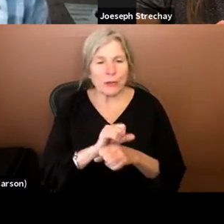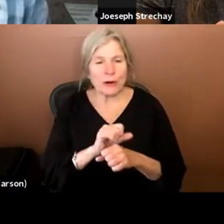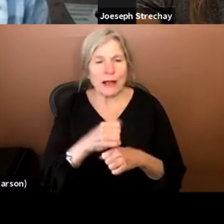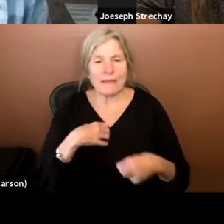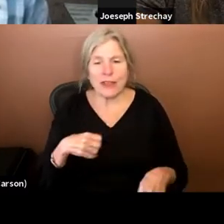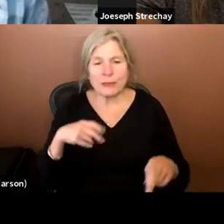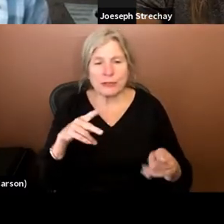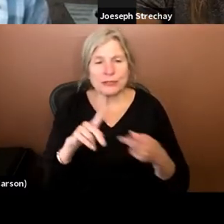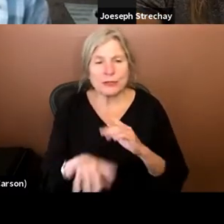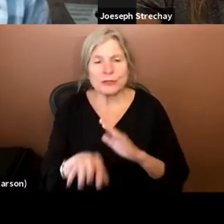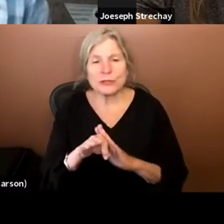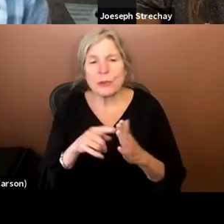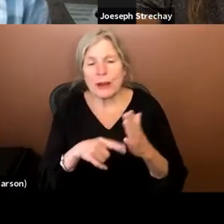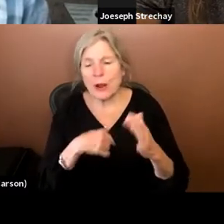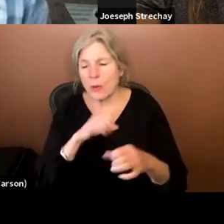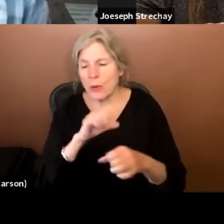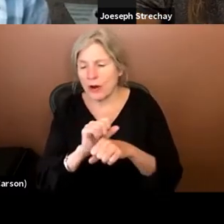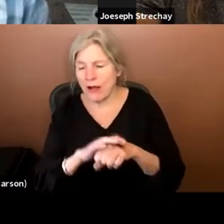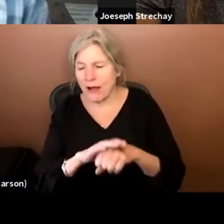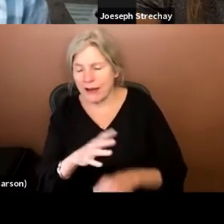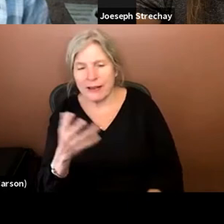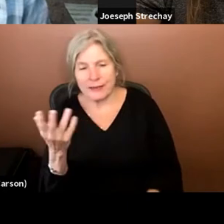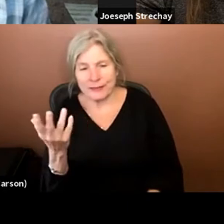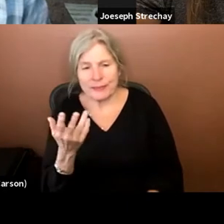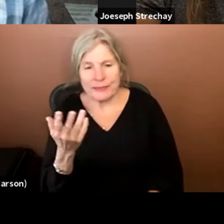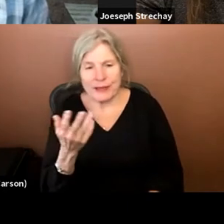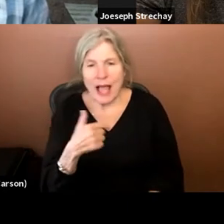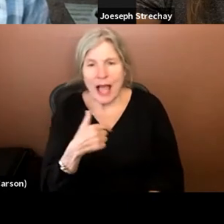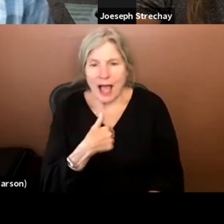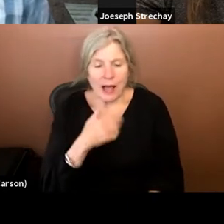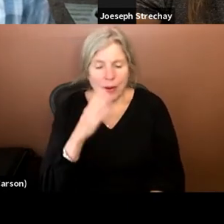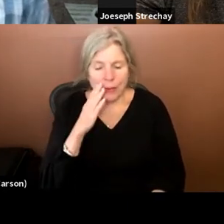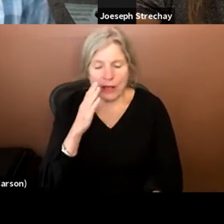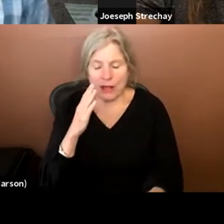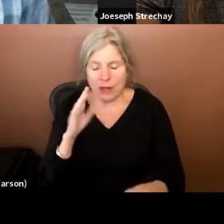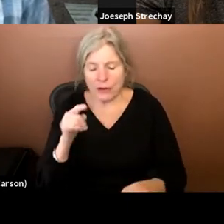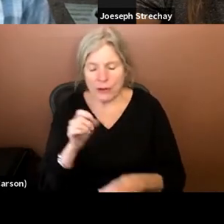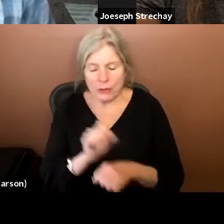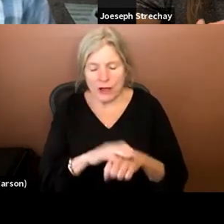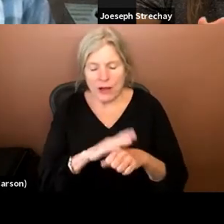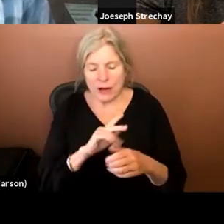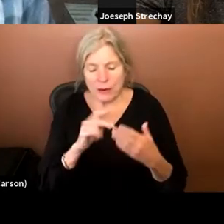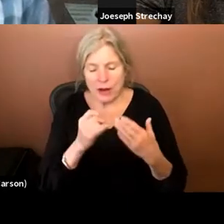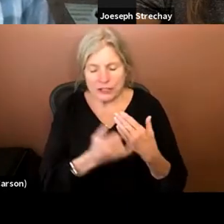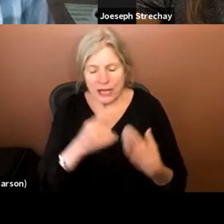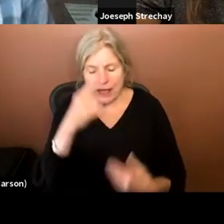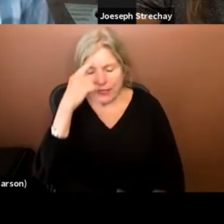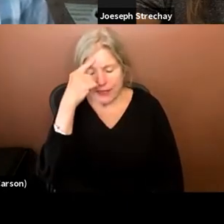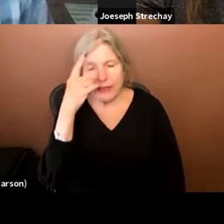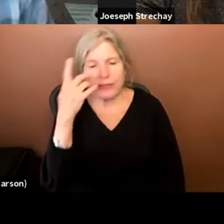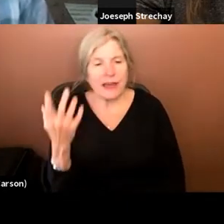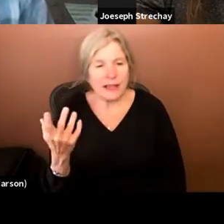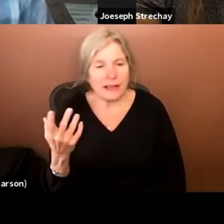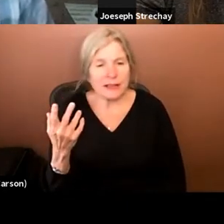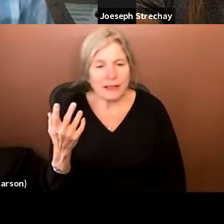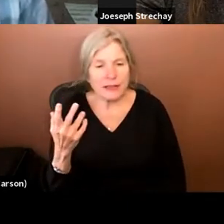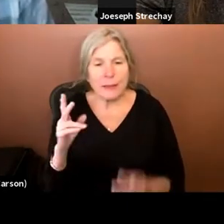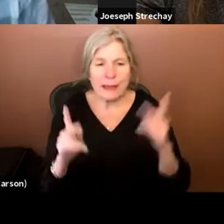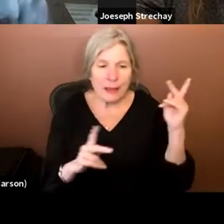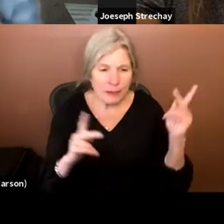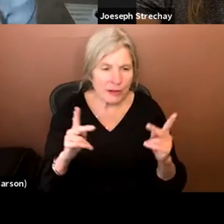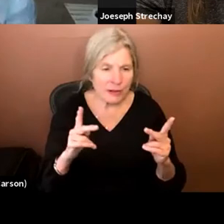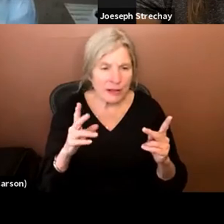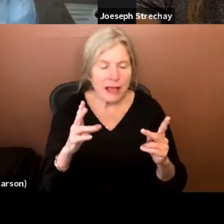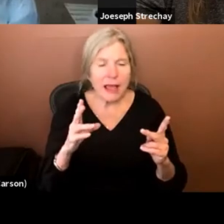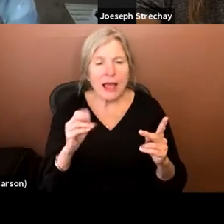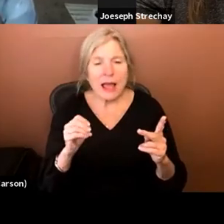opportunity to choose what I work on. And, you know, I, I will only work on a project where I believe the, the people and the, and